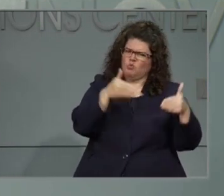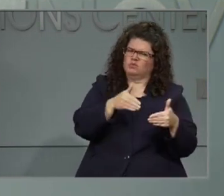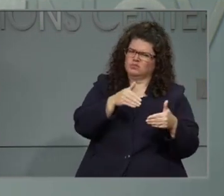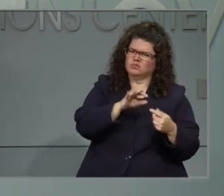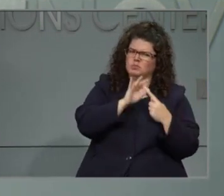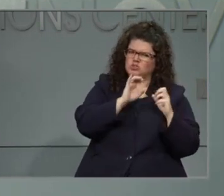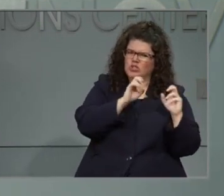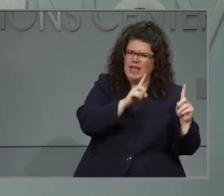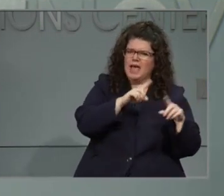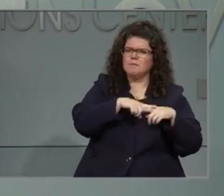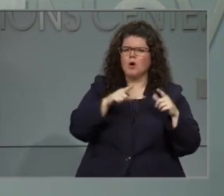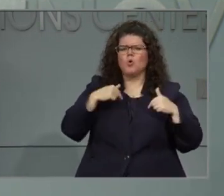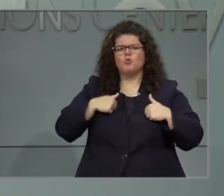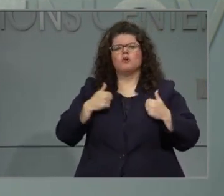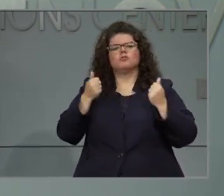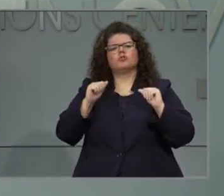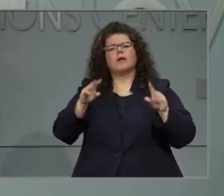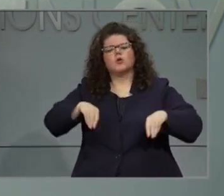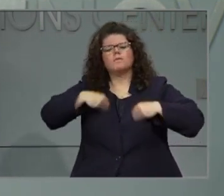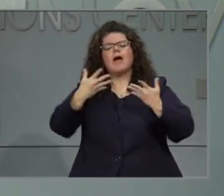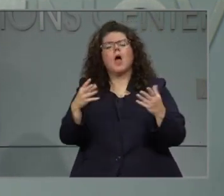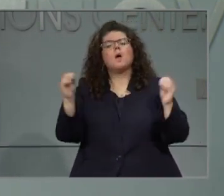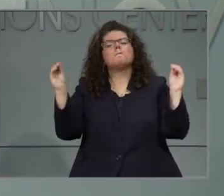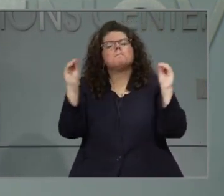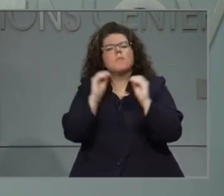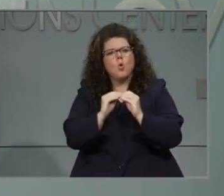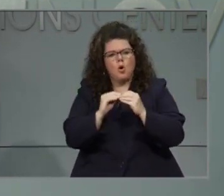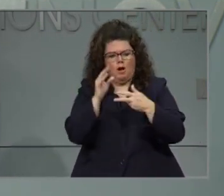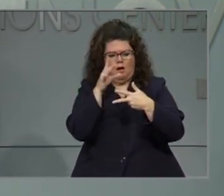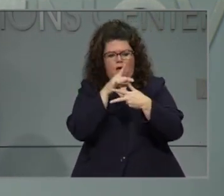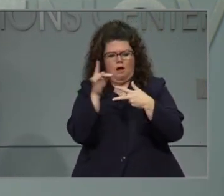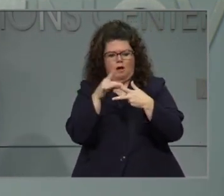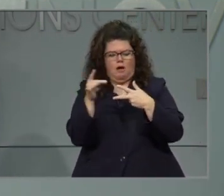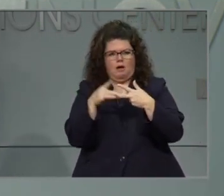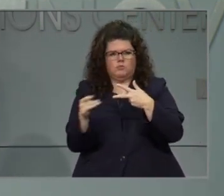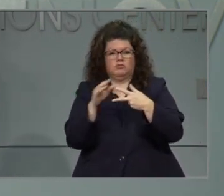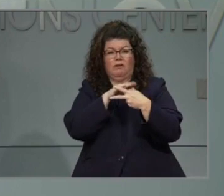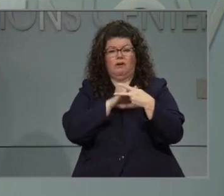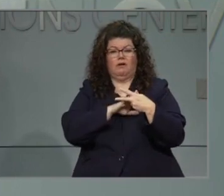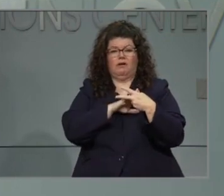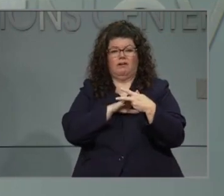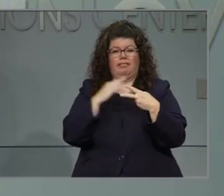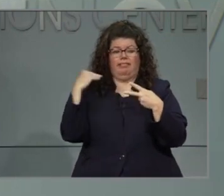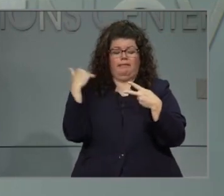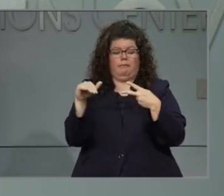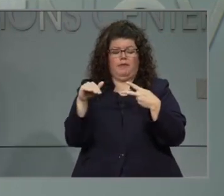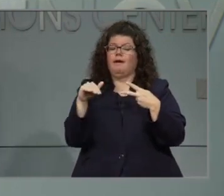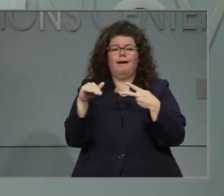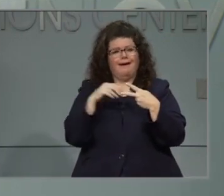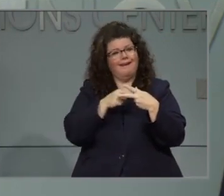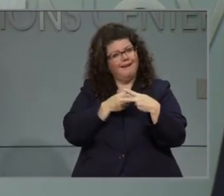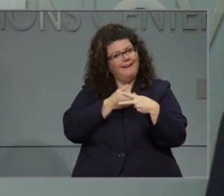we're trying to give one more option for school districts to consider as they work through this. Thanks.